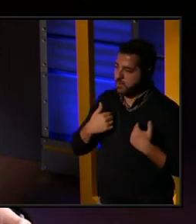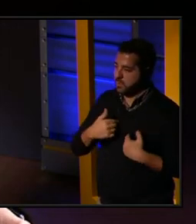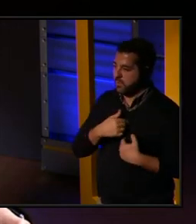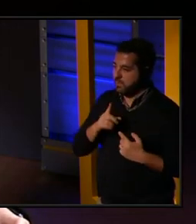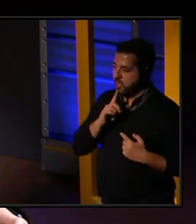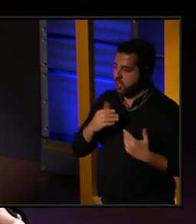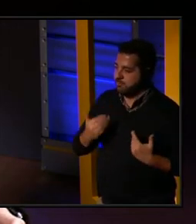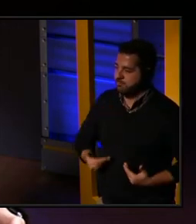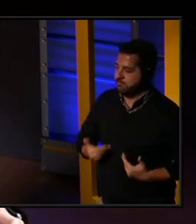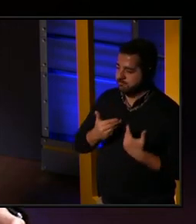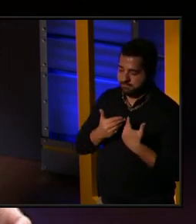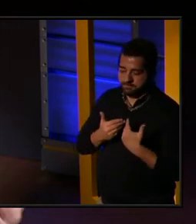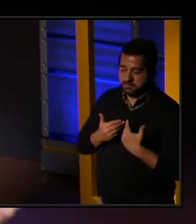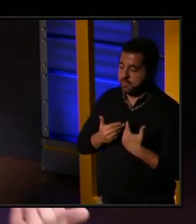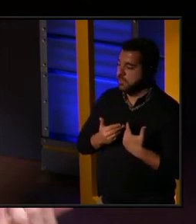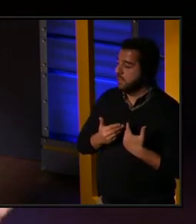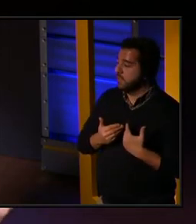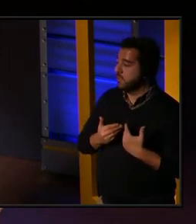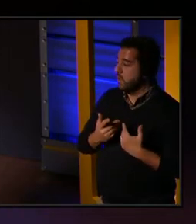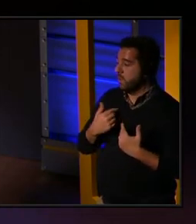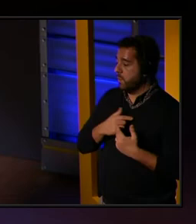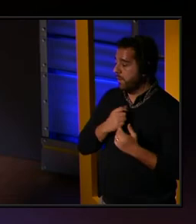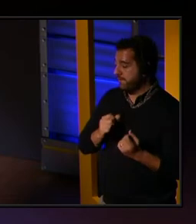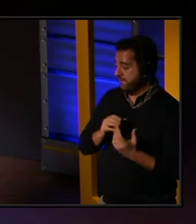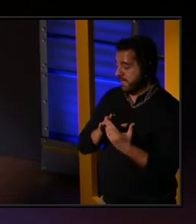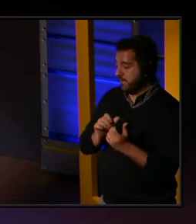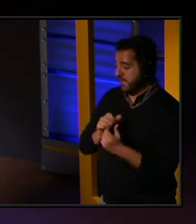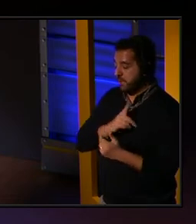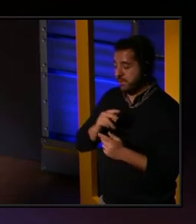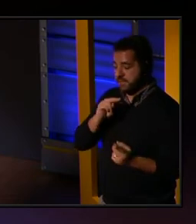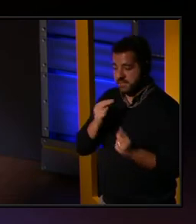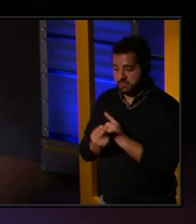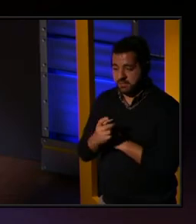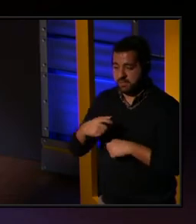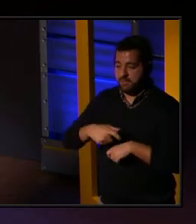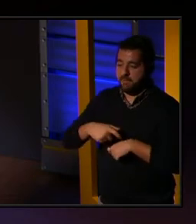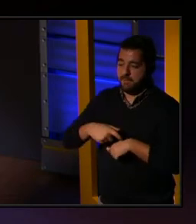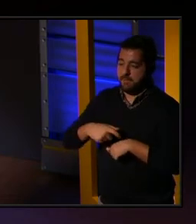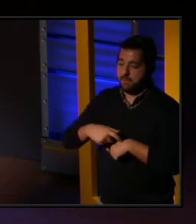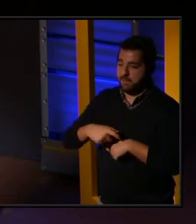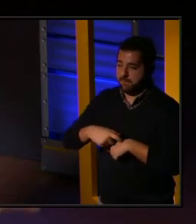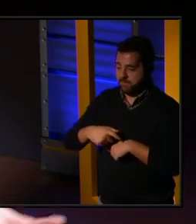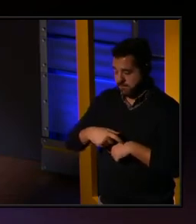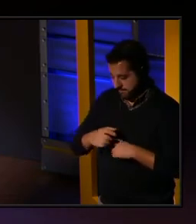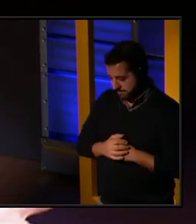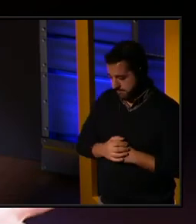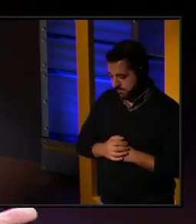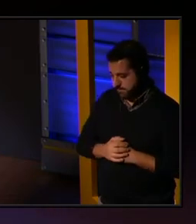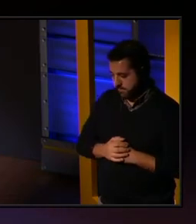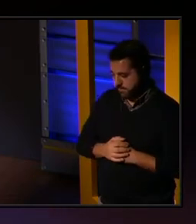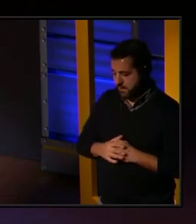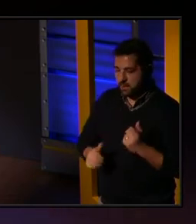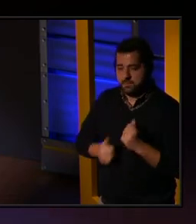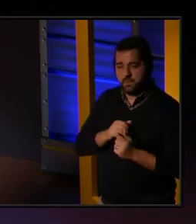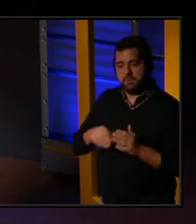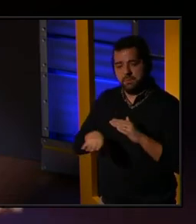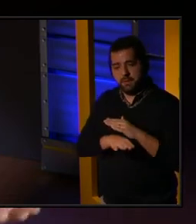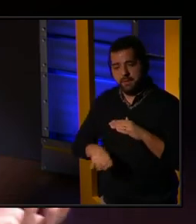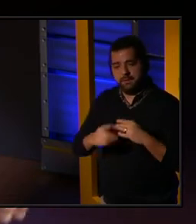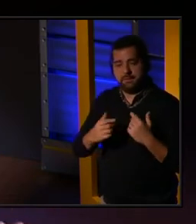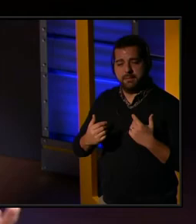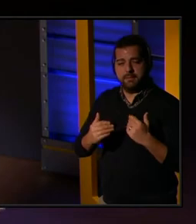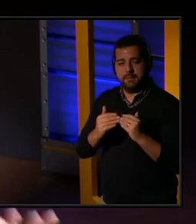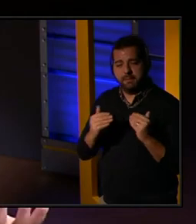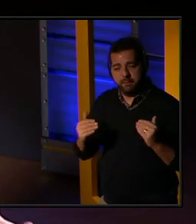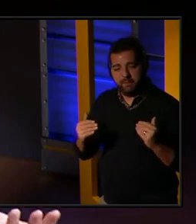that, we have to, we get confronted with our perceptions of time. And, you know, on the most basic level, right, every culture